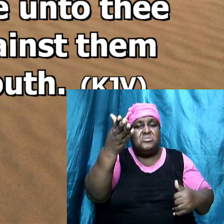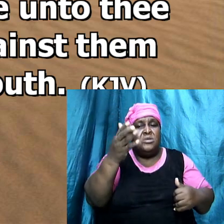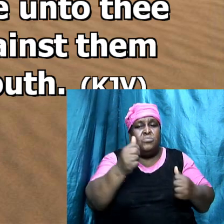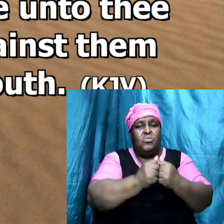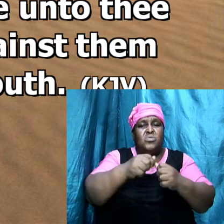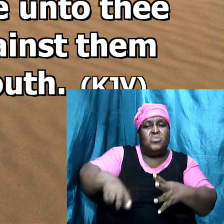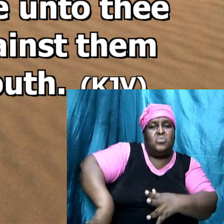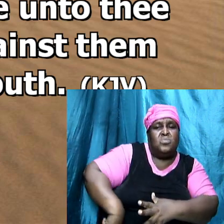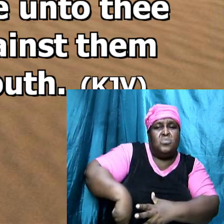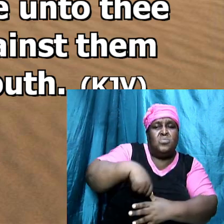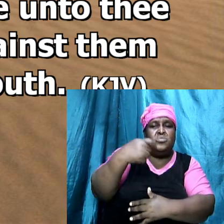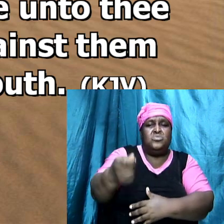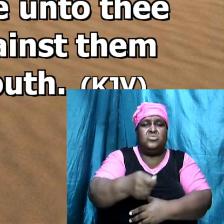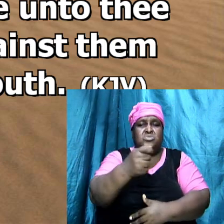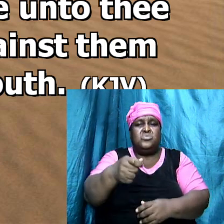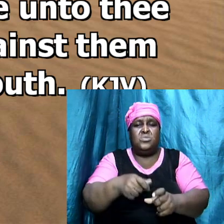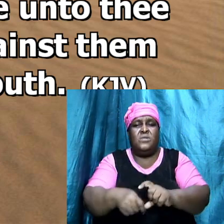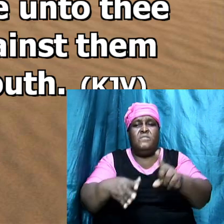of my mouth.